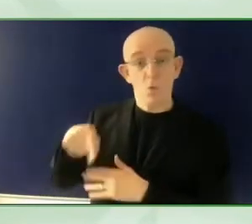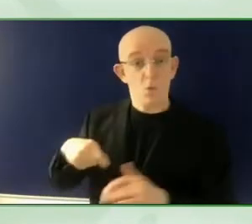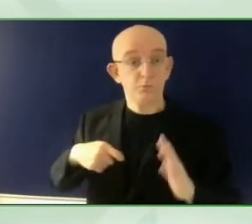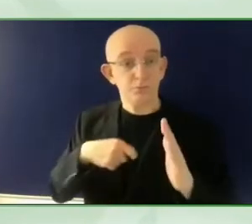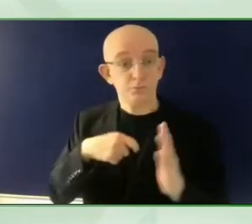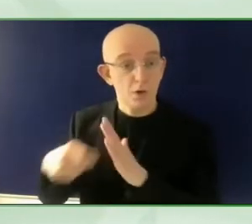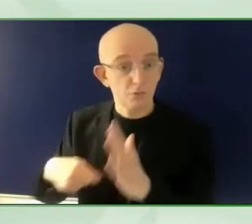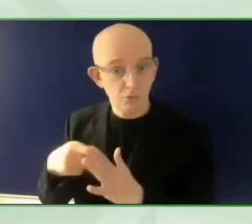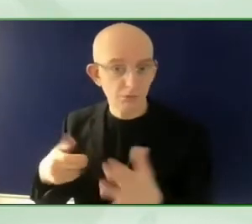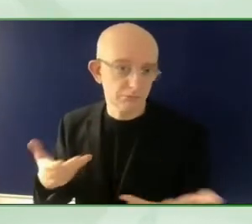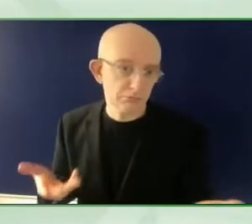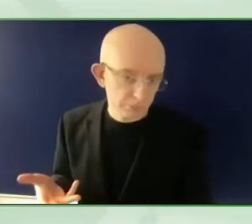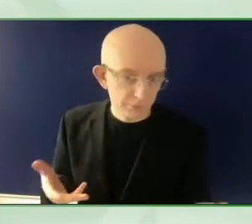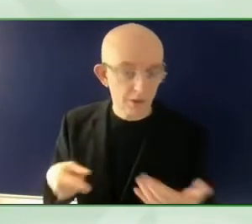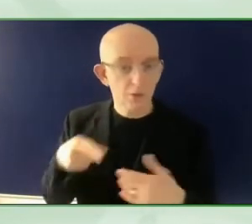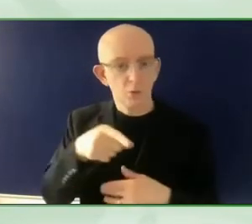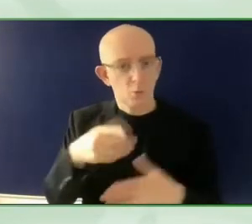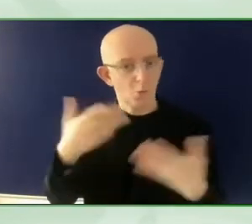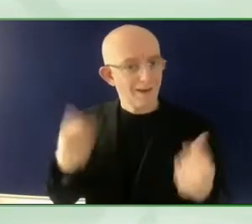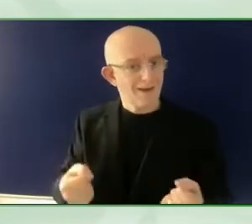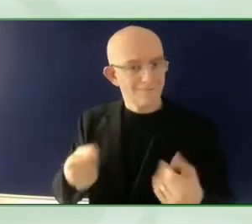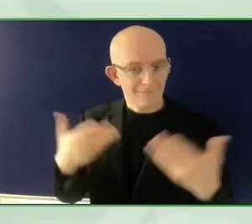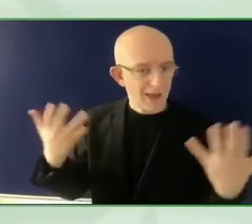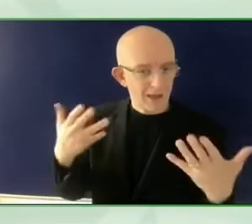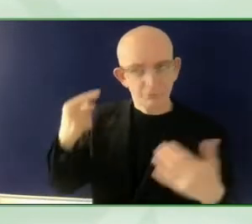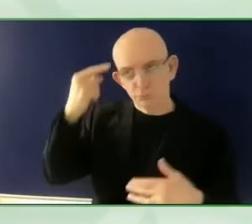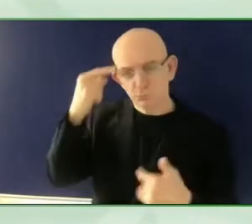2018? How are these commitments developing?